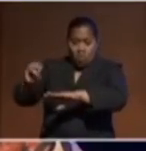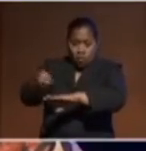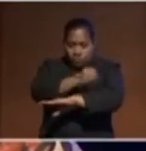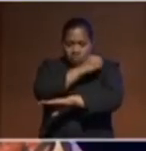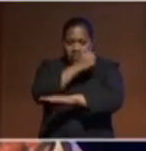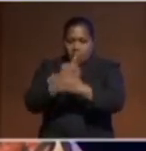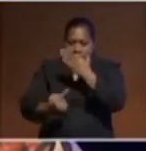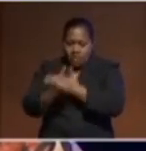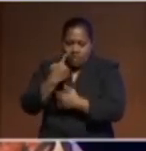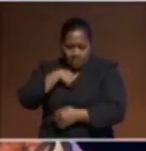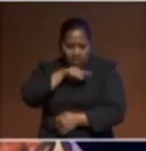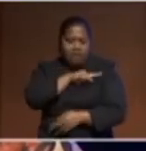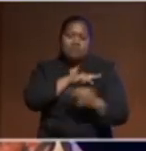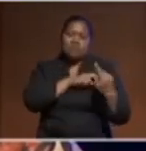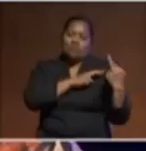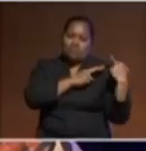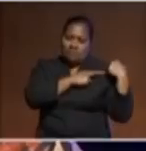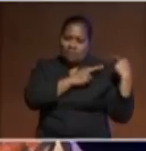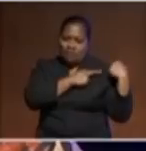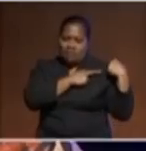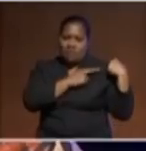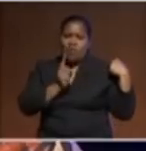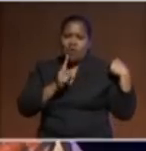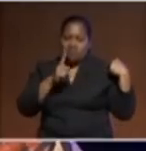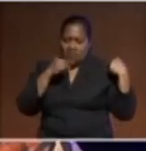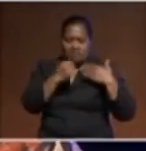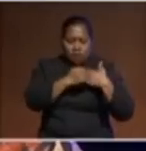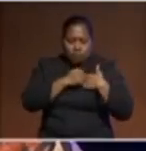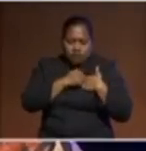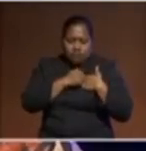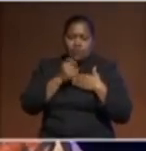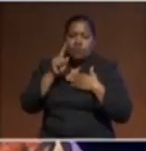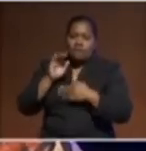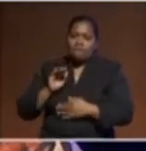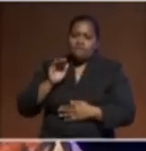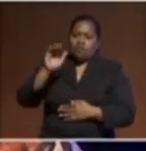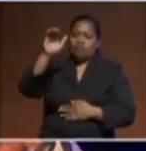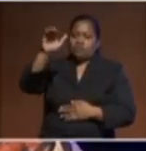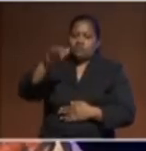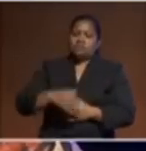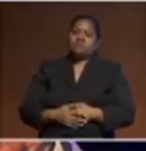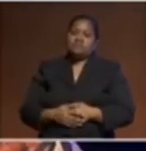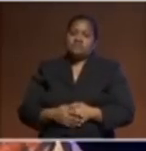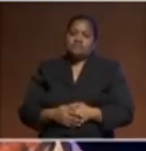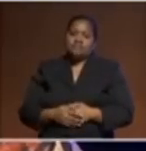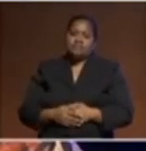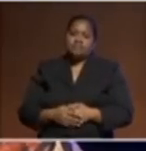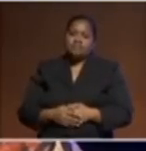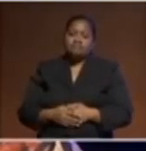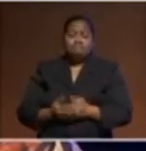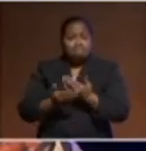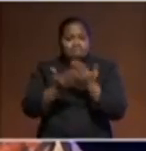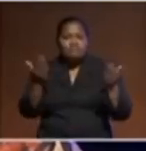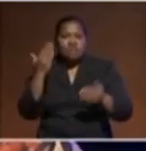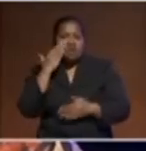as citizens of the Pacific to safeguard our future in our blue corner of the world. You will be aware that